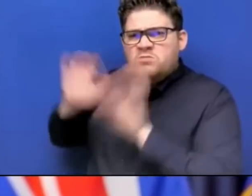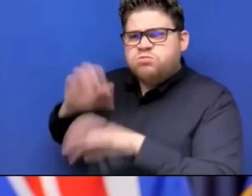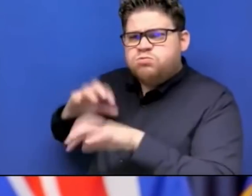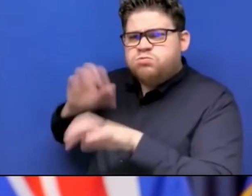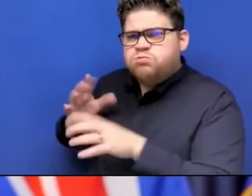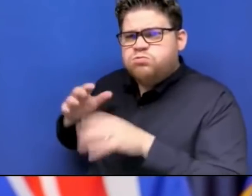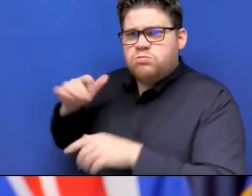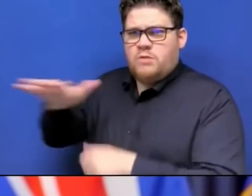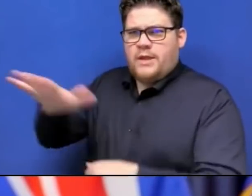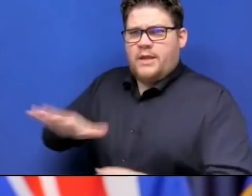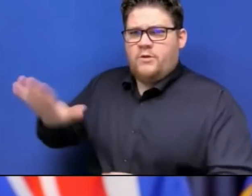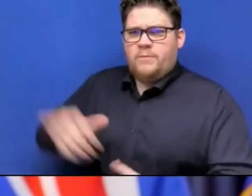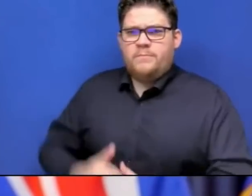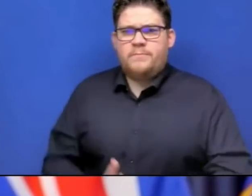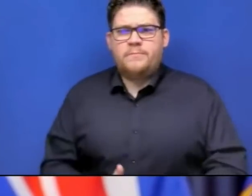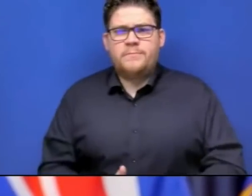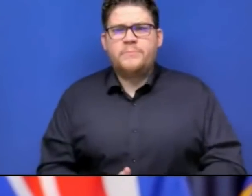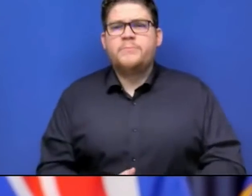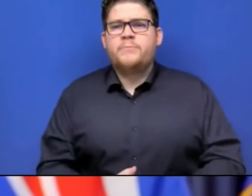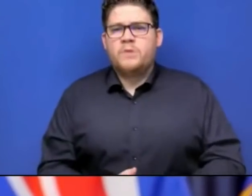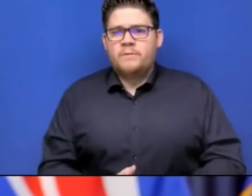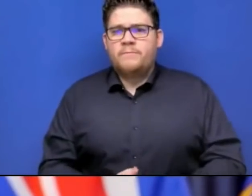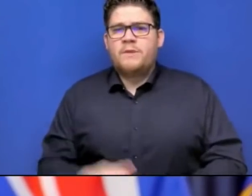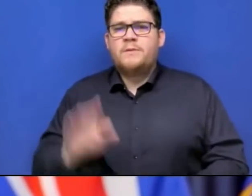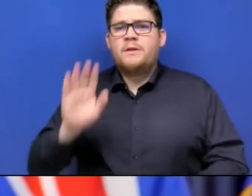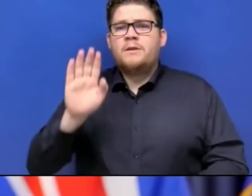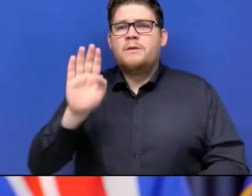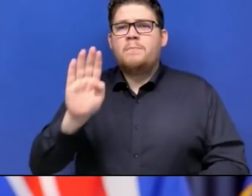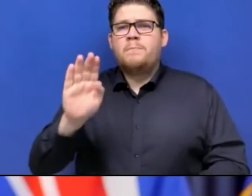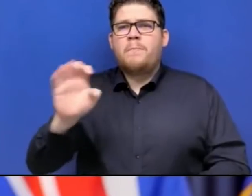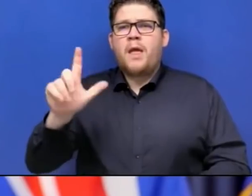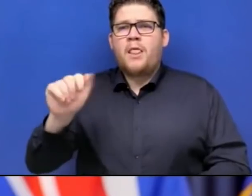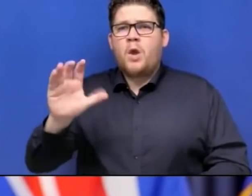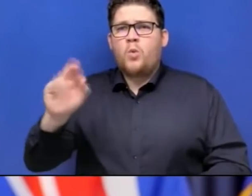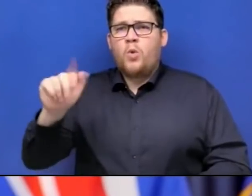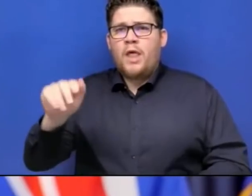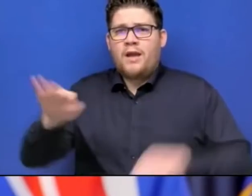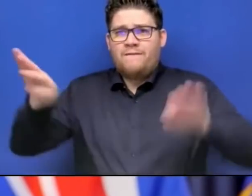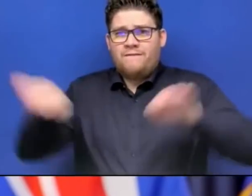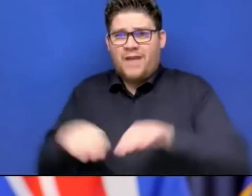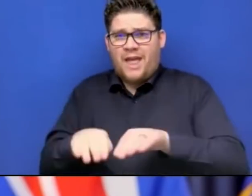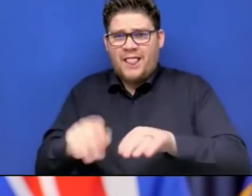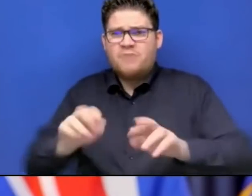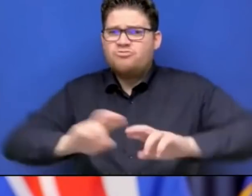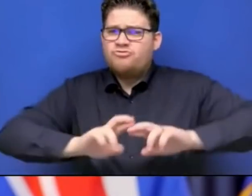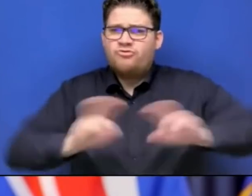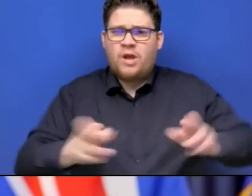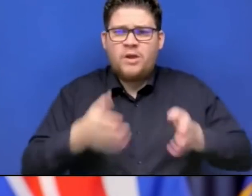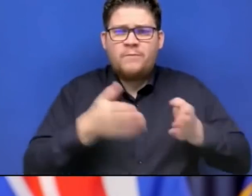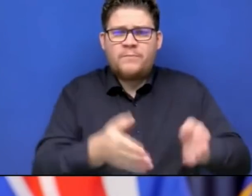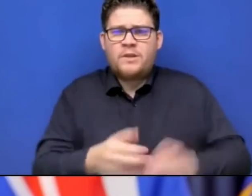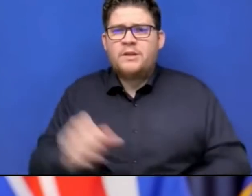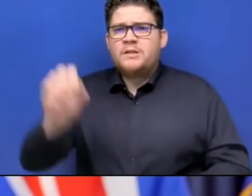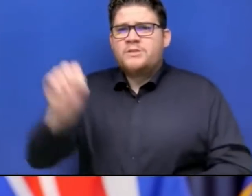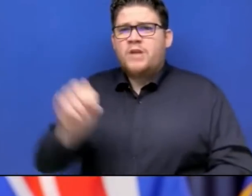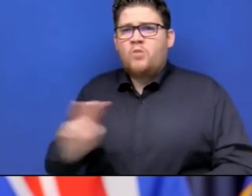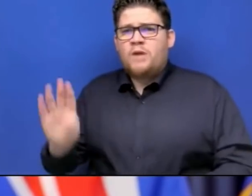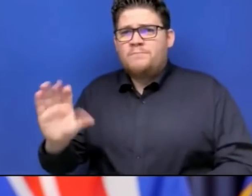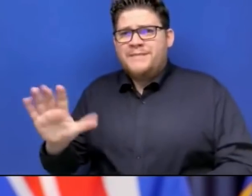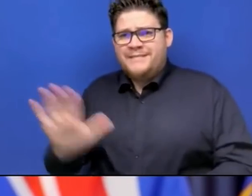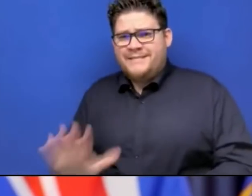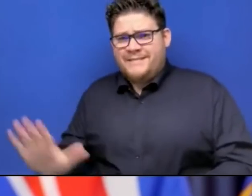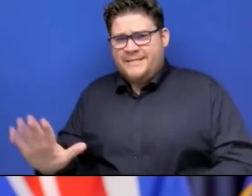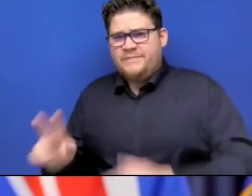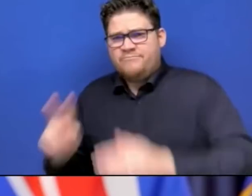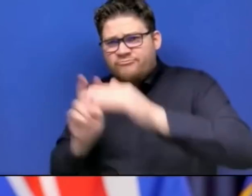province has already mobilized assets in the Bella Coola Valley in preparation. In southwest BC, Environment Canada is warning